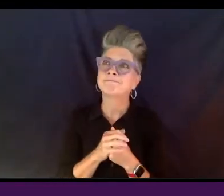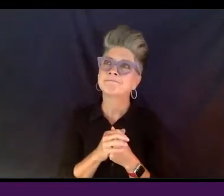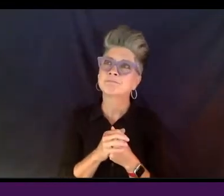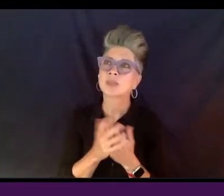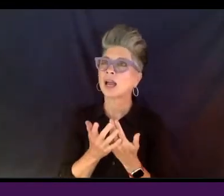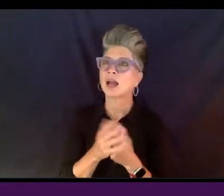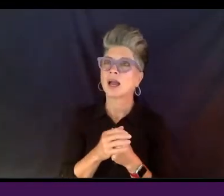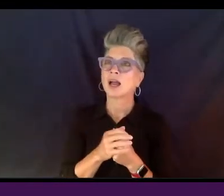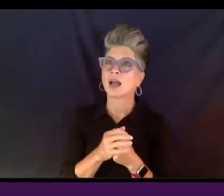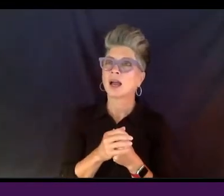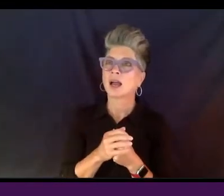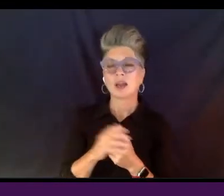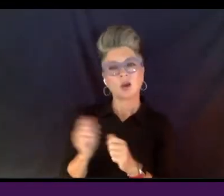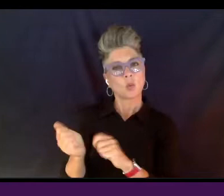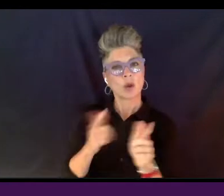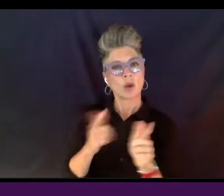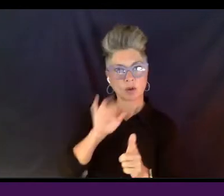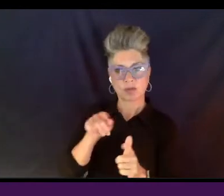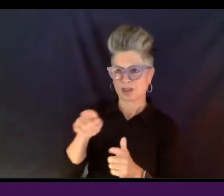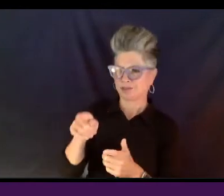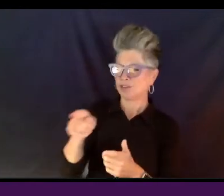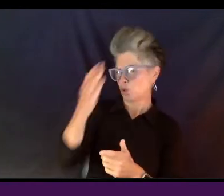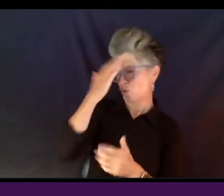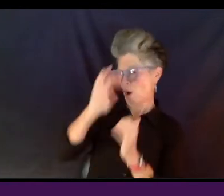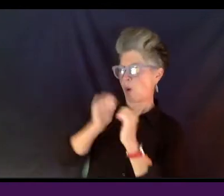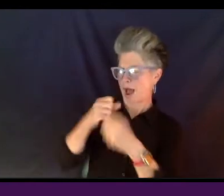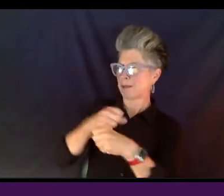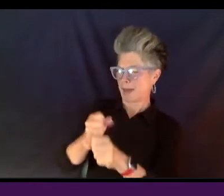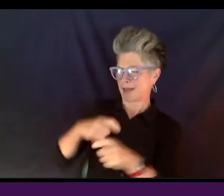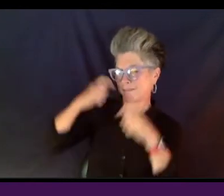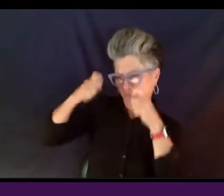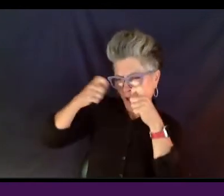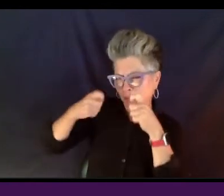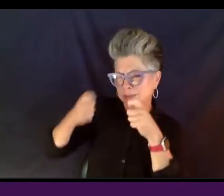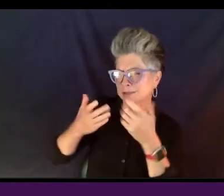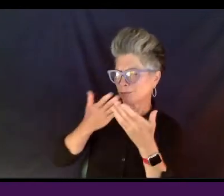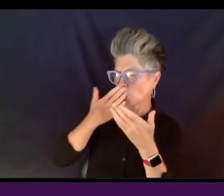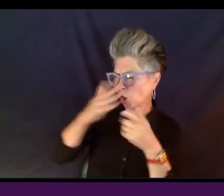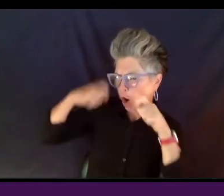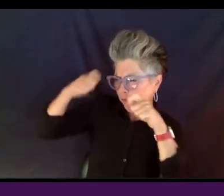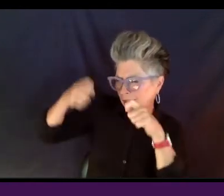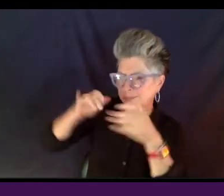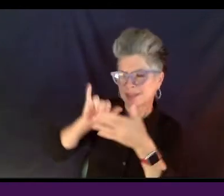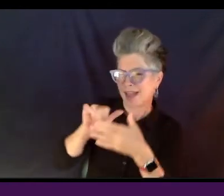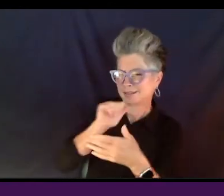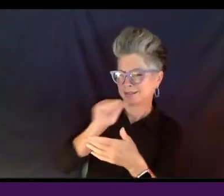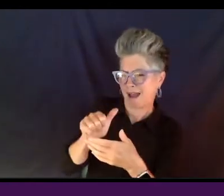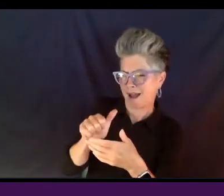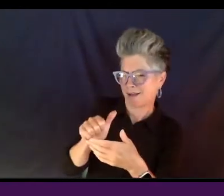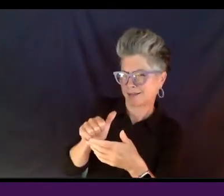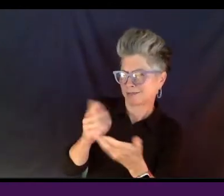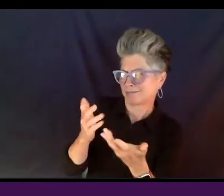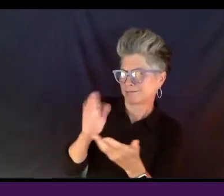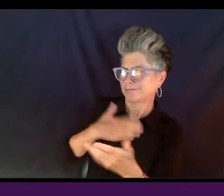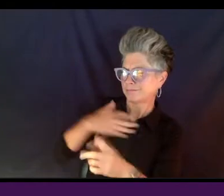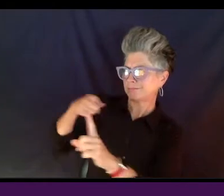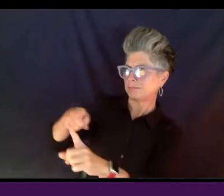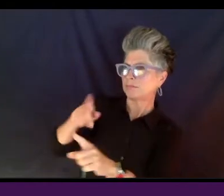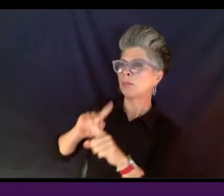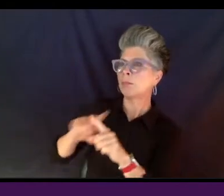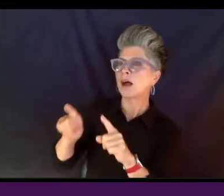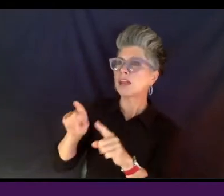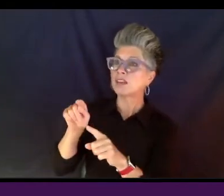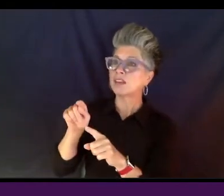I think we all know, you know how to make films and you know how to make good films, right? That's not the issue. What is different in terms of working,